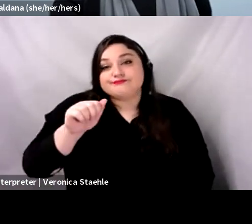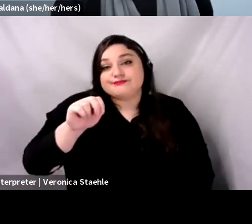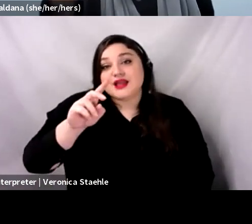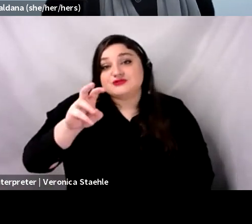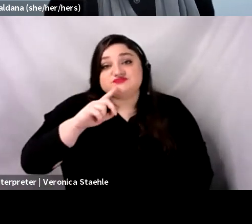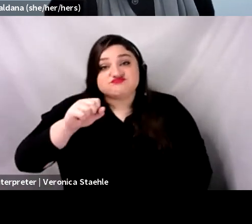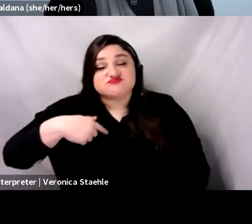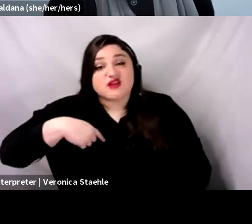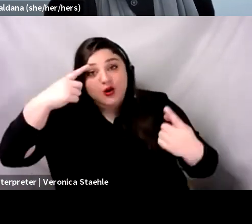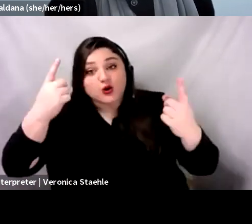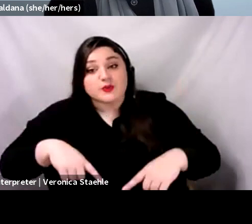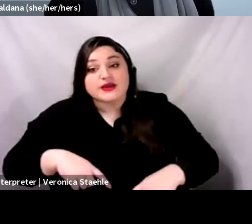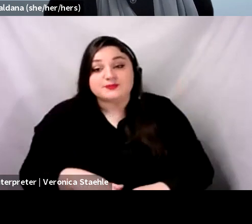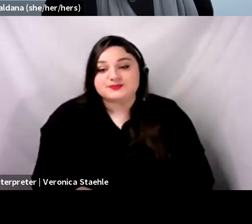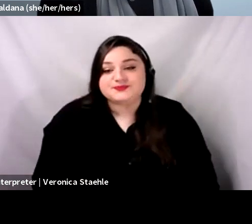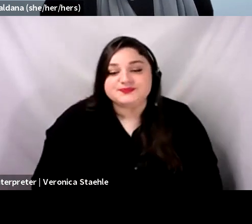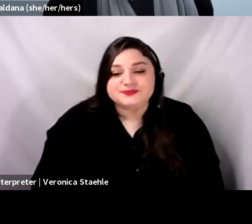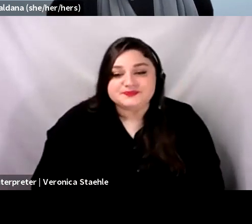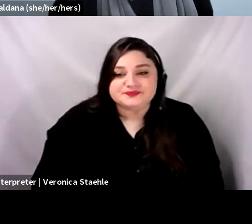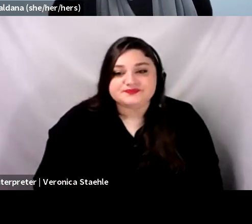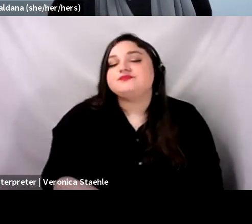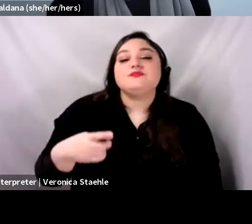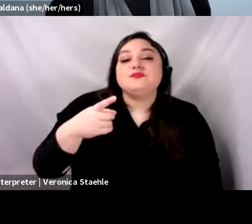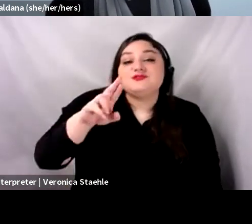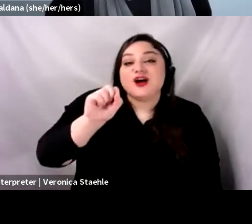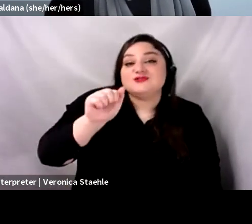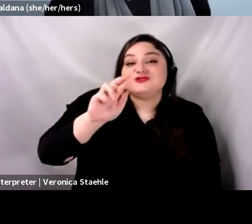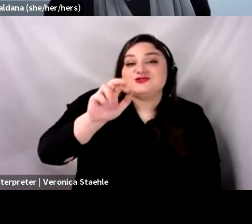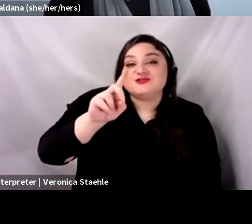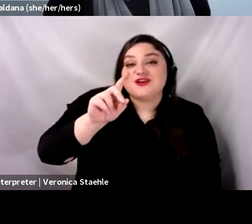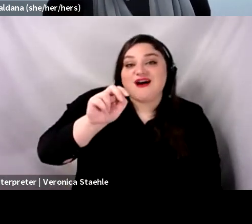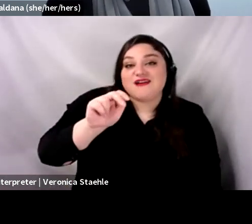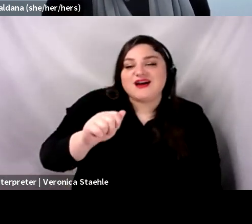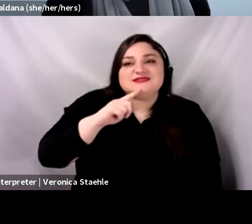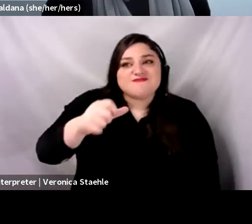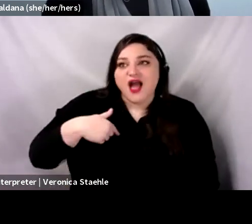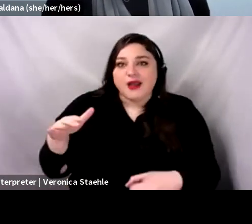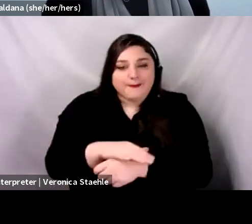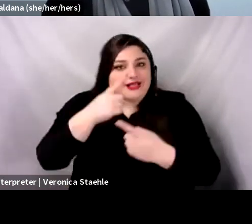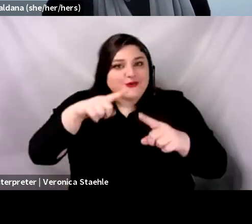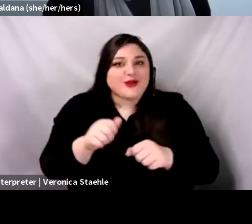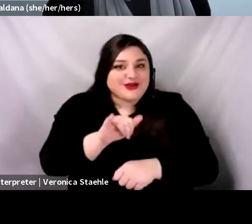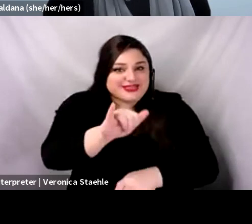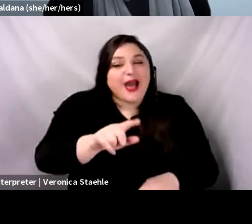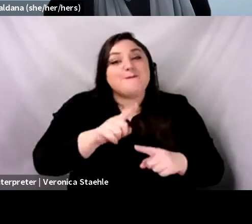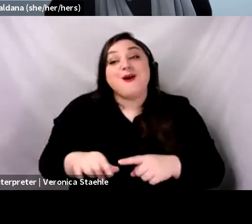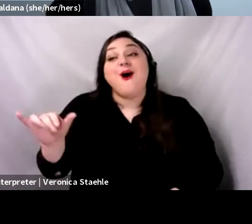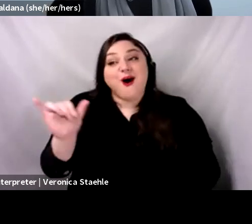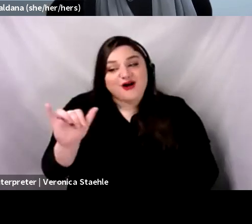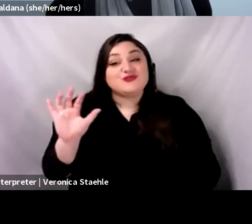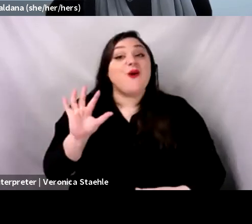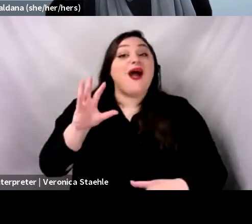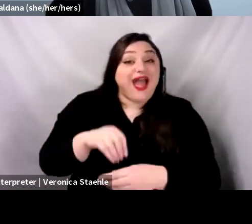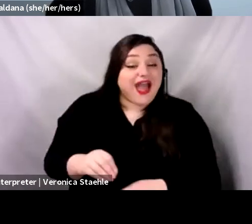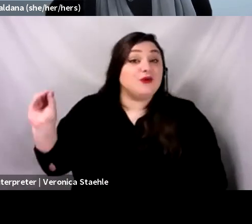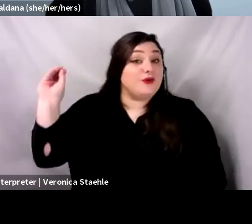And I would just say that I think that that's exactly right. And then, but keeping in mind that there are those pre-implementation costs, right? So sometimes our pre